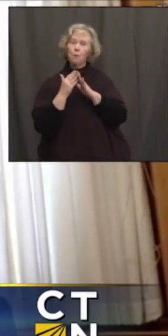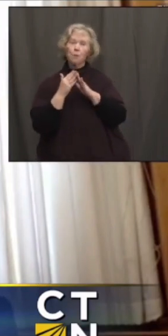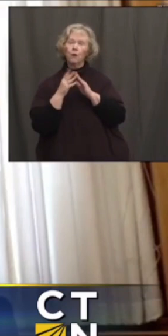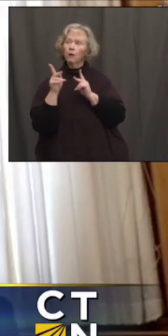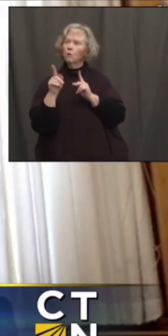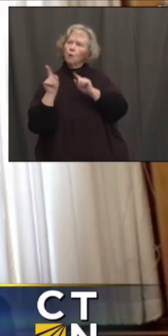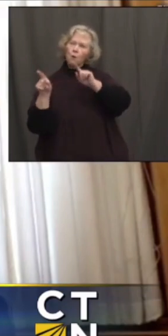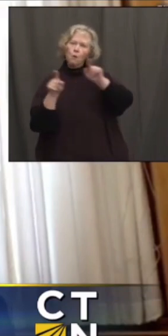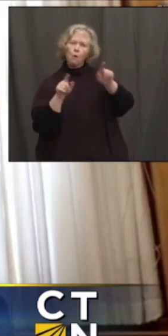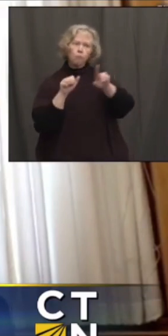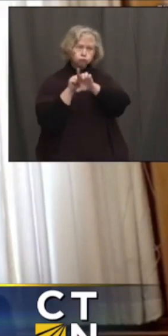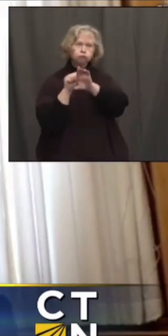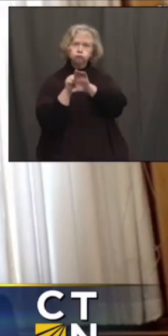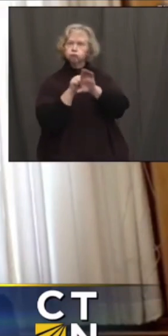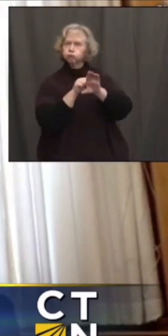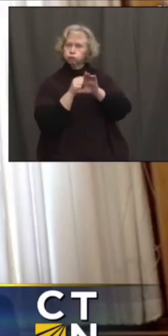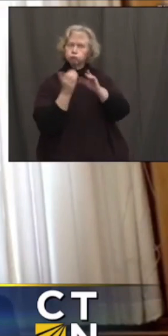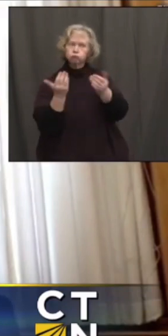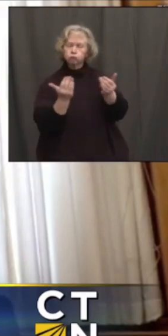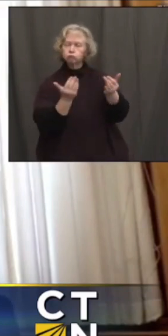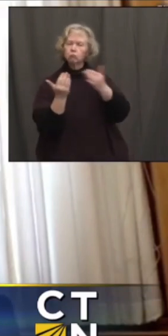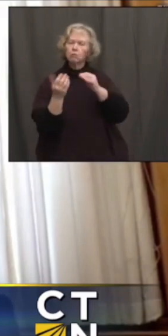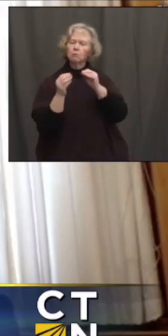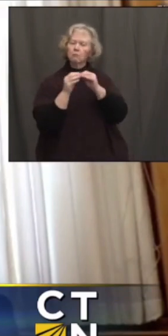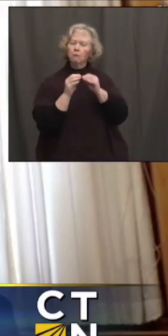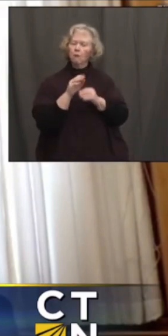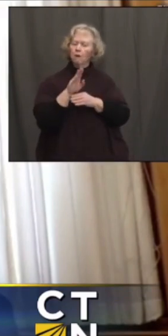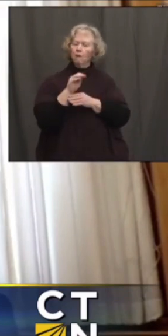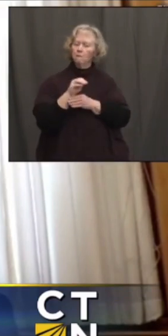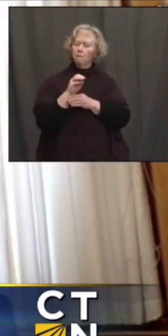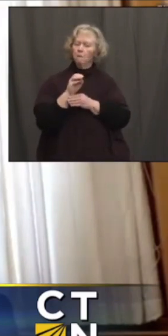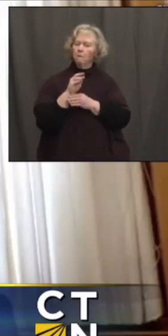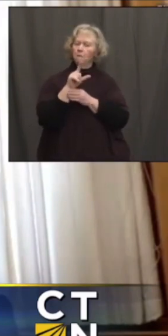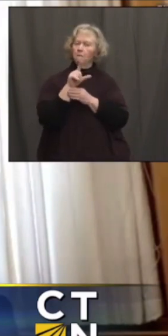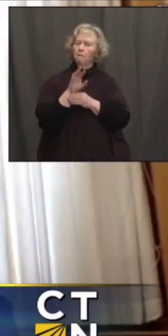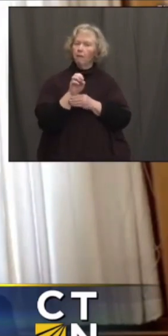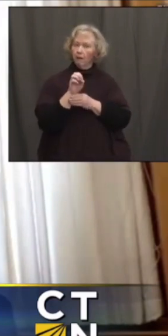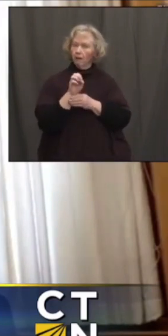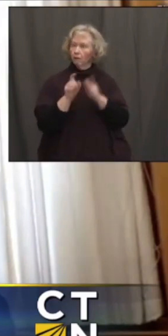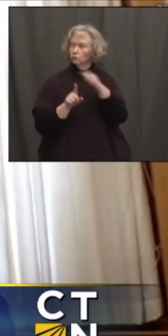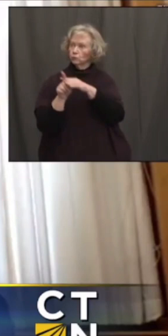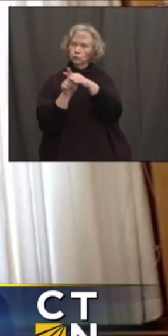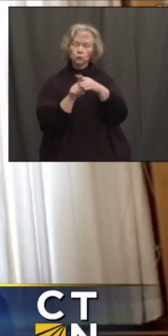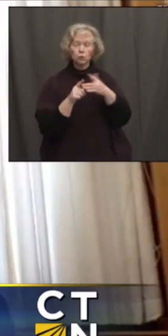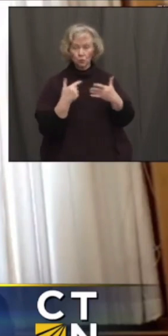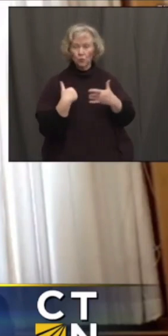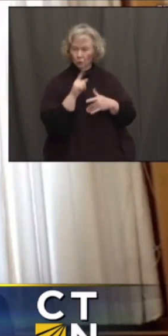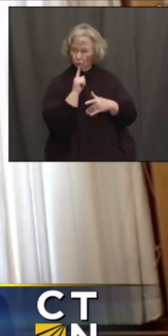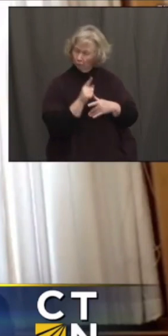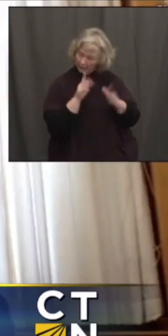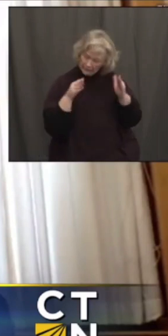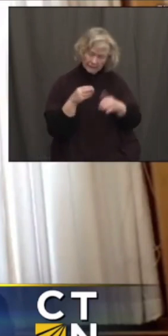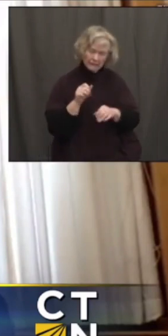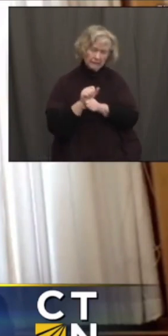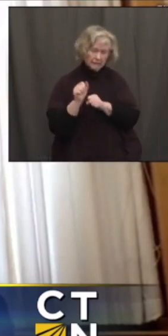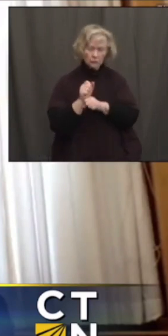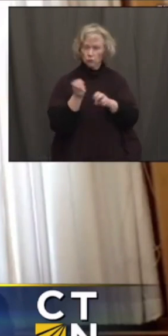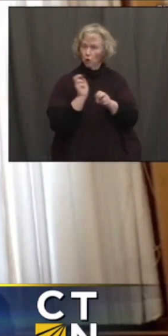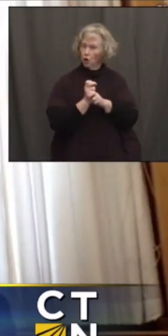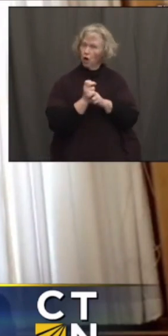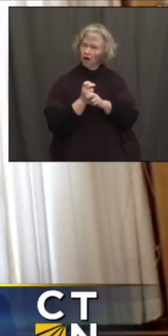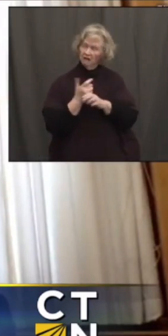knocking on doors. More and more mobile clinics being spun up every day. So we're working really hard at this, and we are hopeful we'll see,